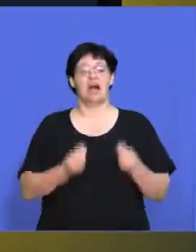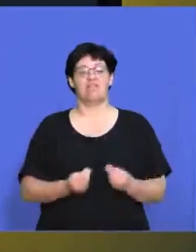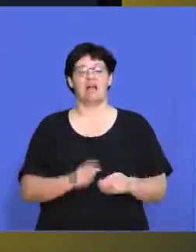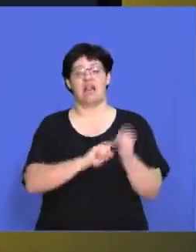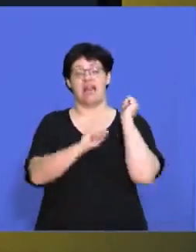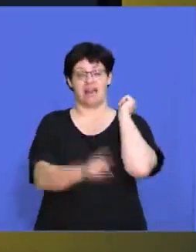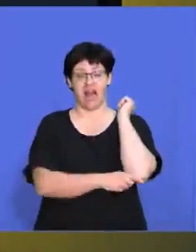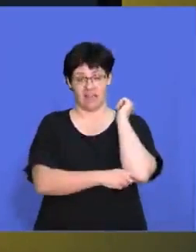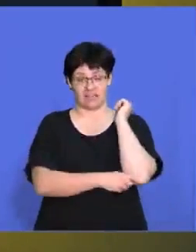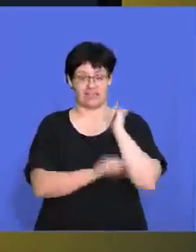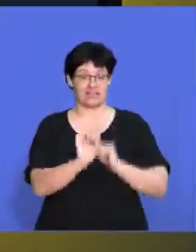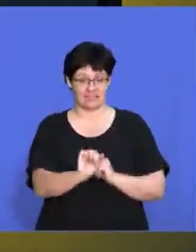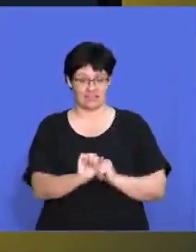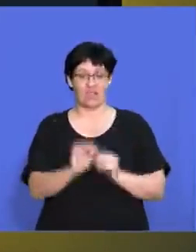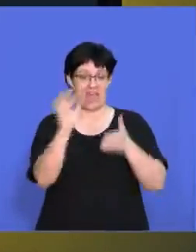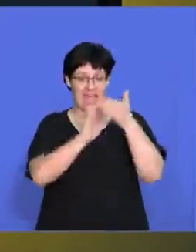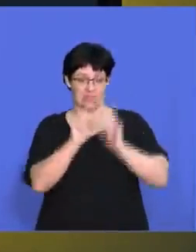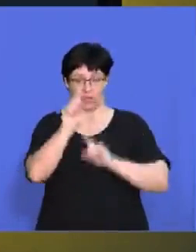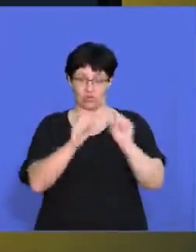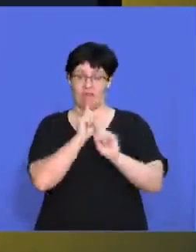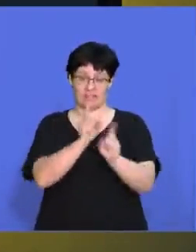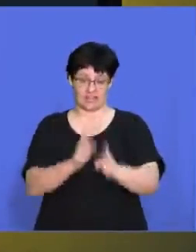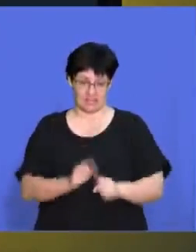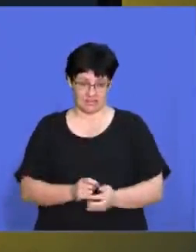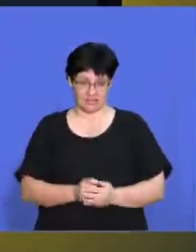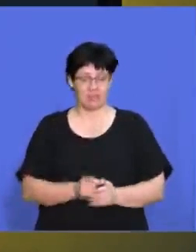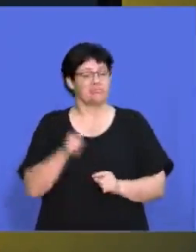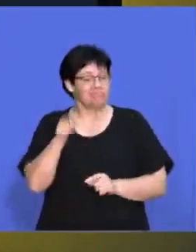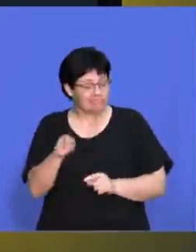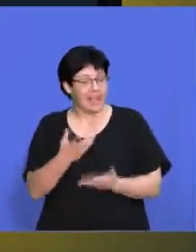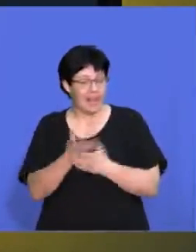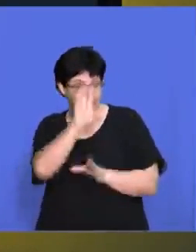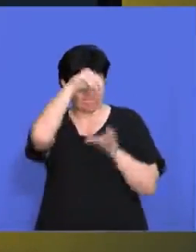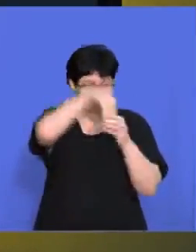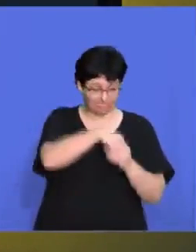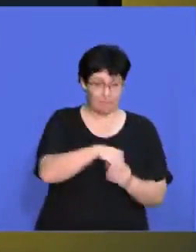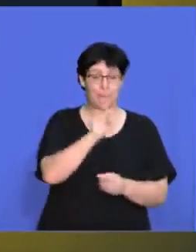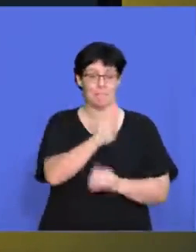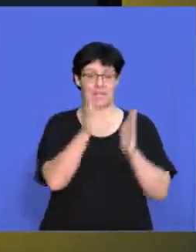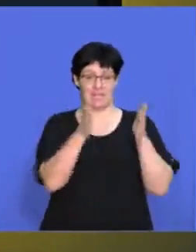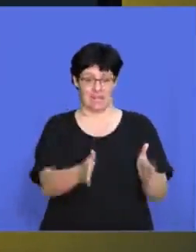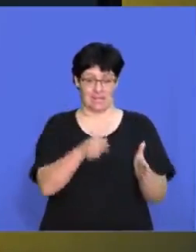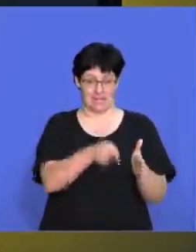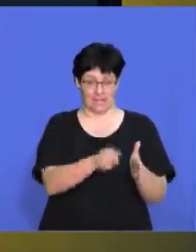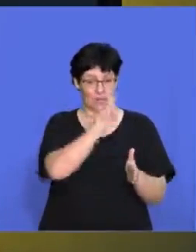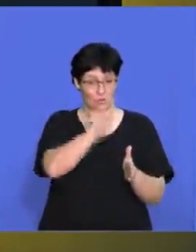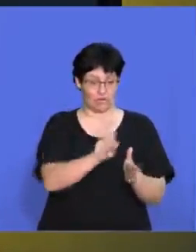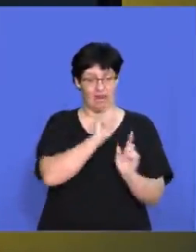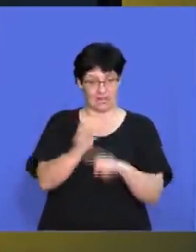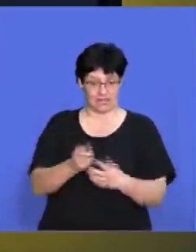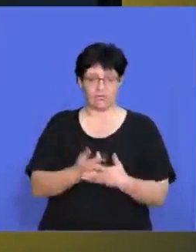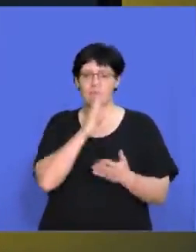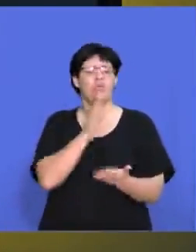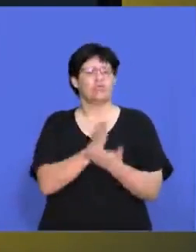We're going to be, uh, going through the last part of, of the essay question. This can also potentially be a section B question. Um,